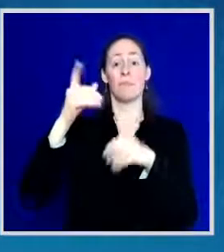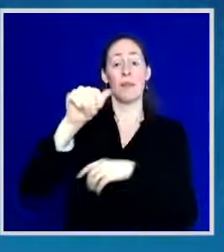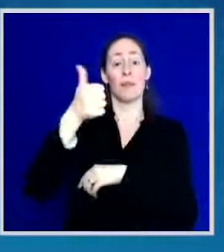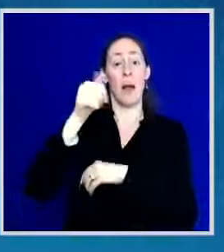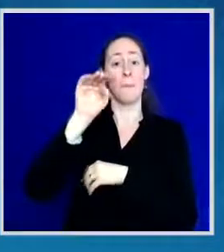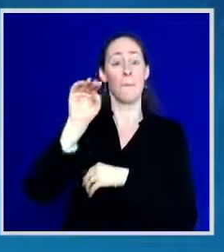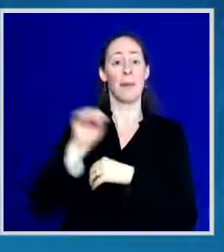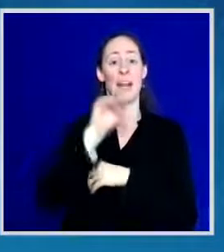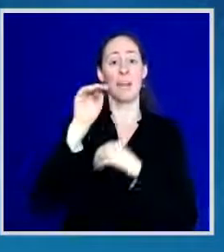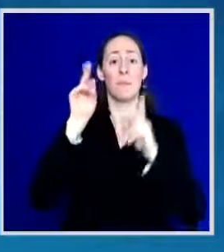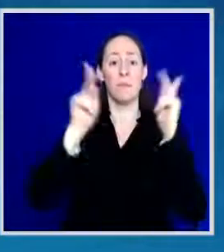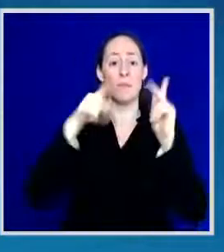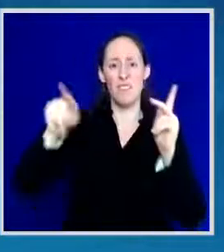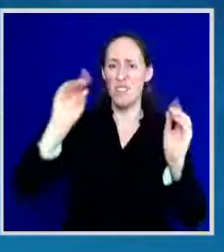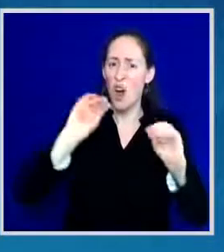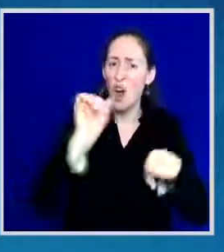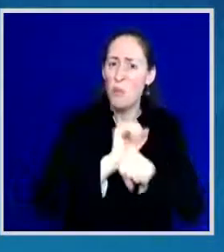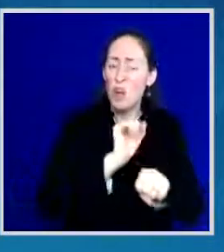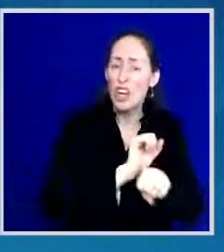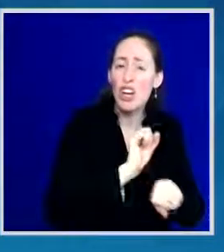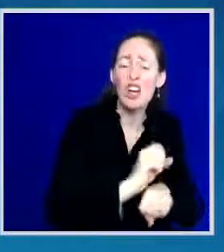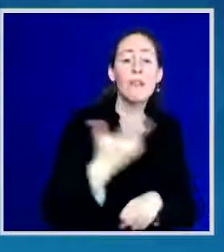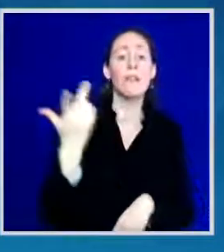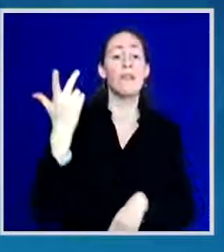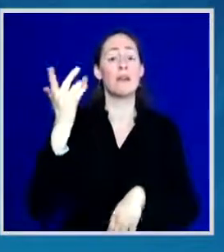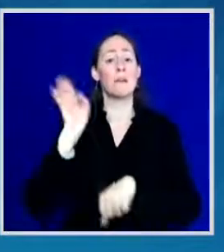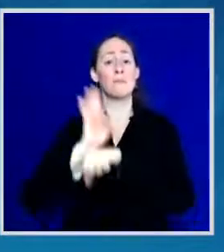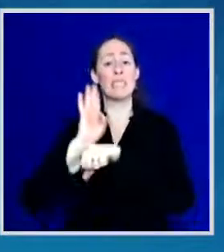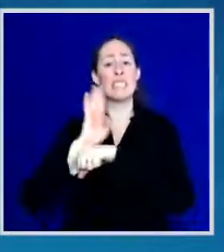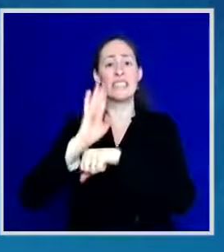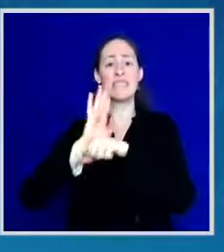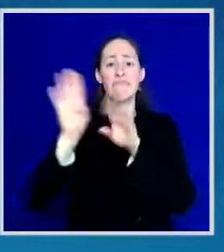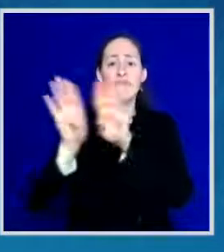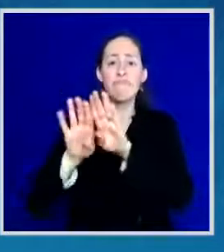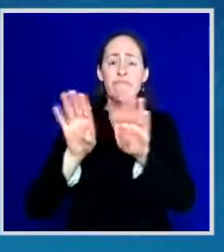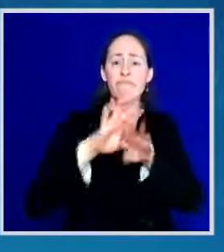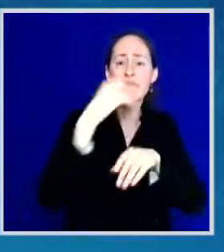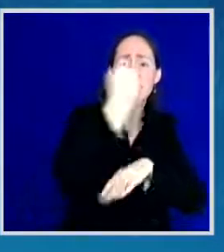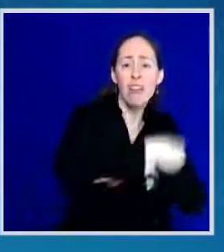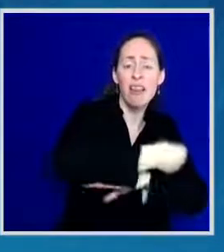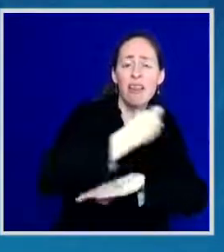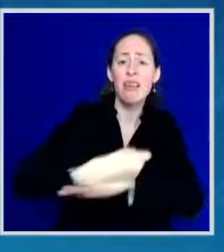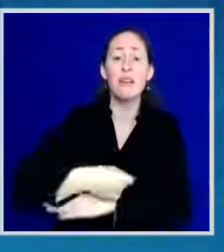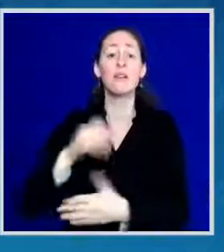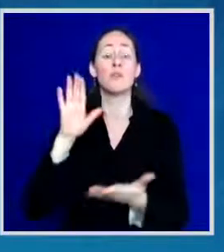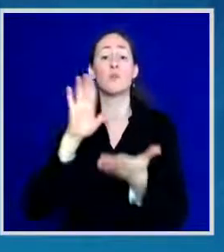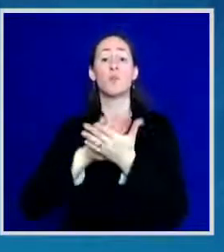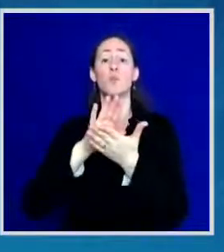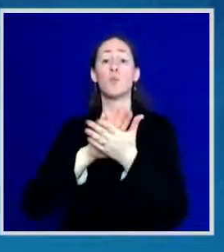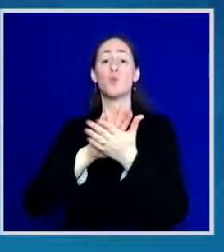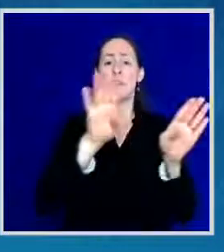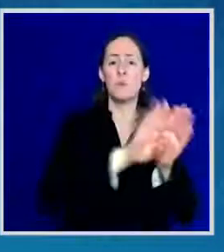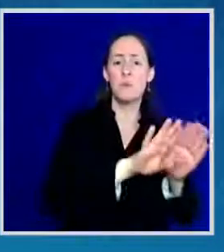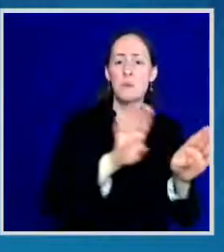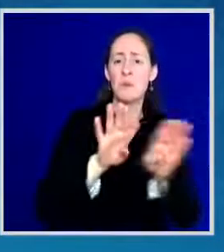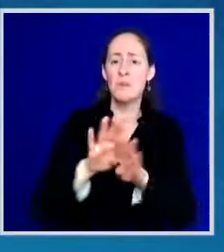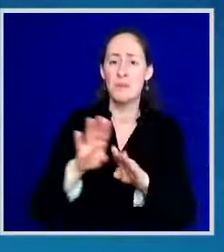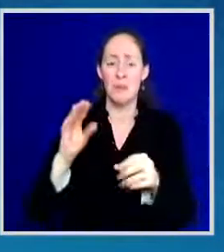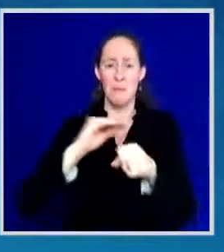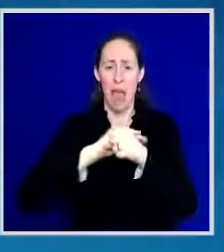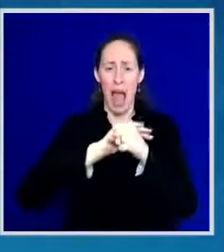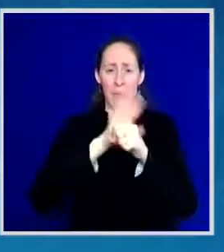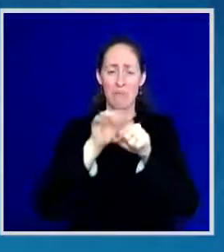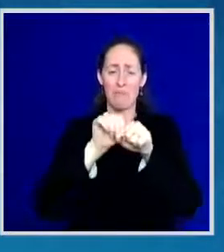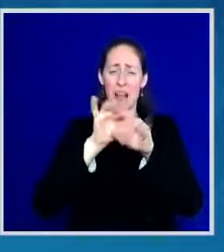And beyond the pandemic, our democracy was under assault and our capital had